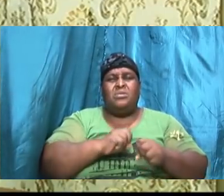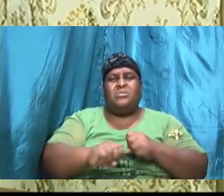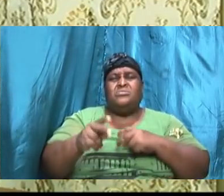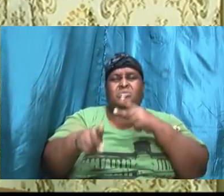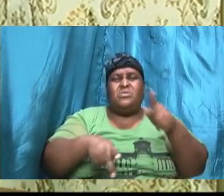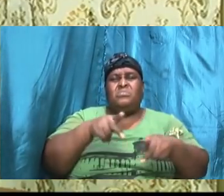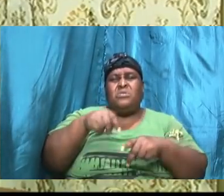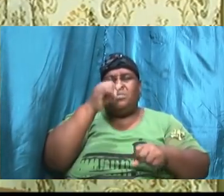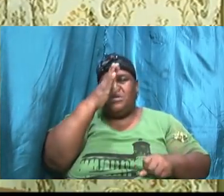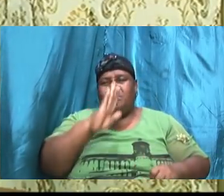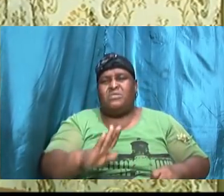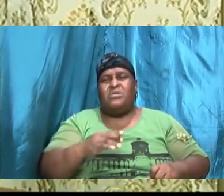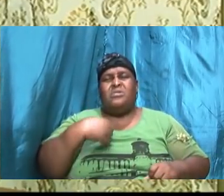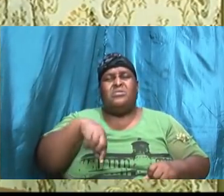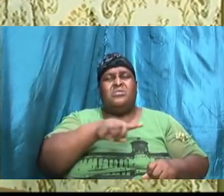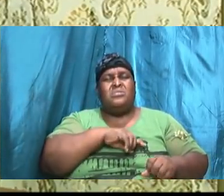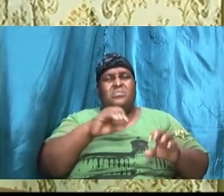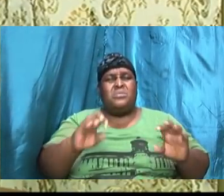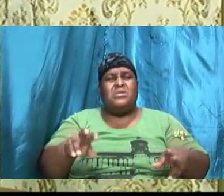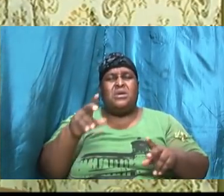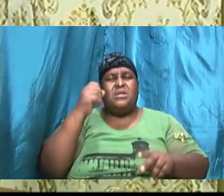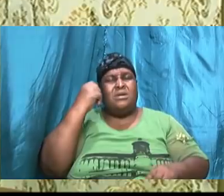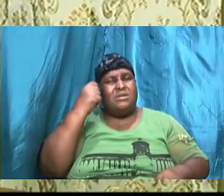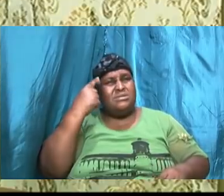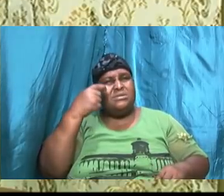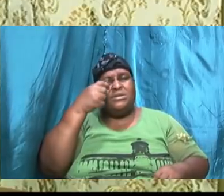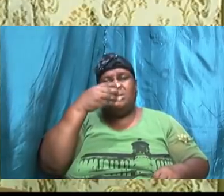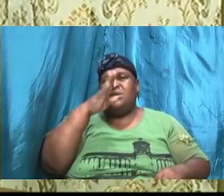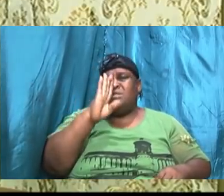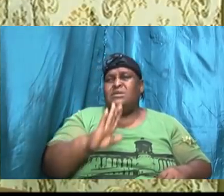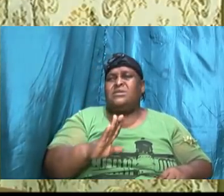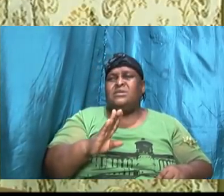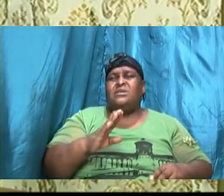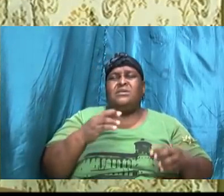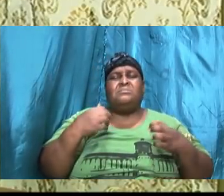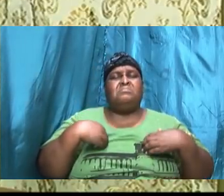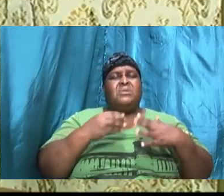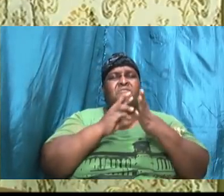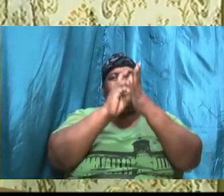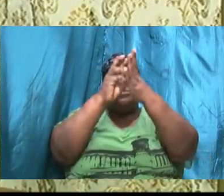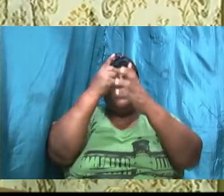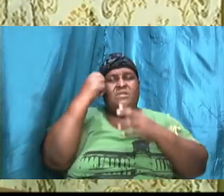of God, we can understand that God has a will for us.